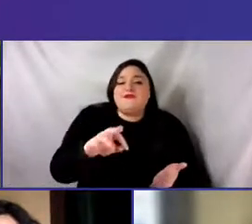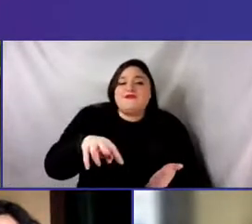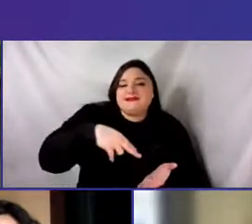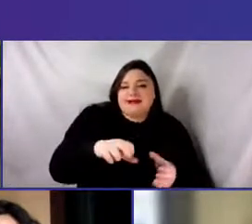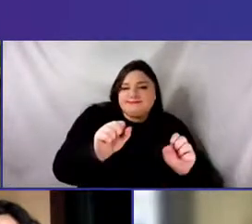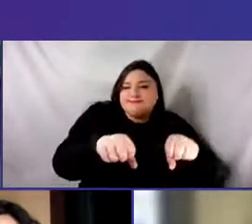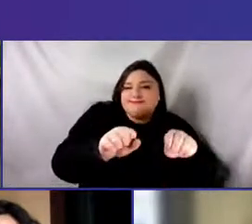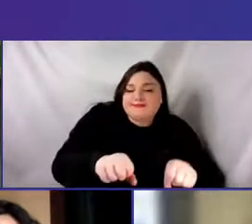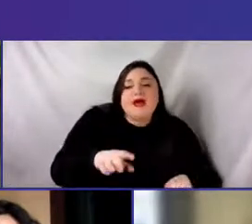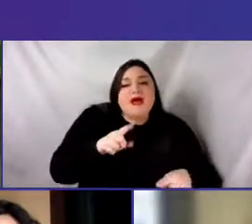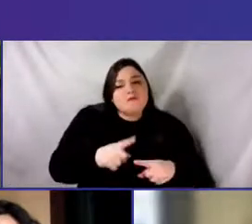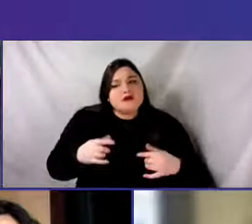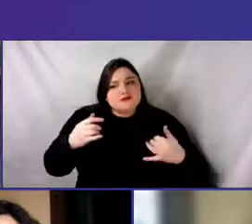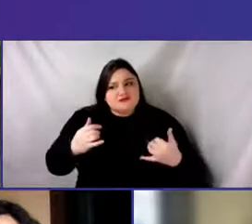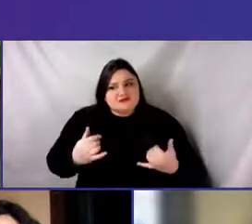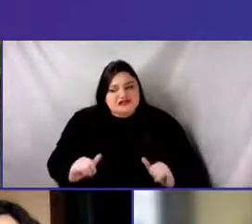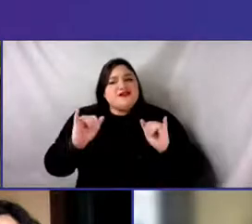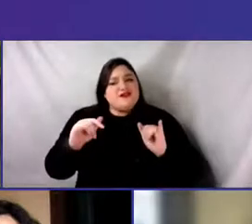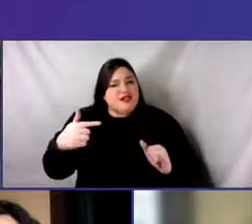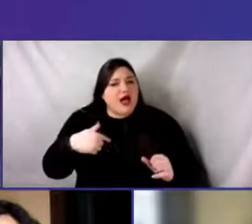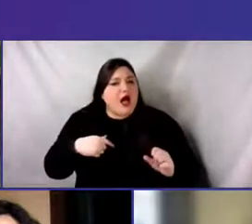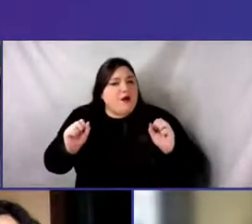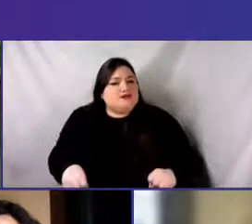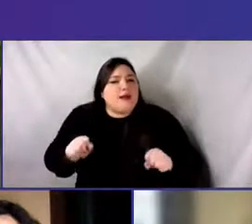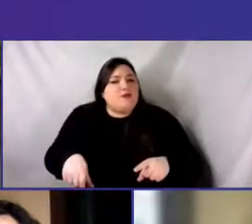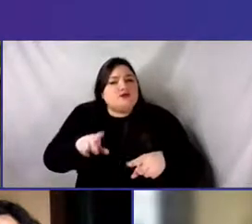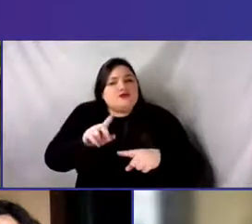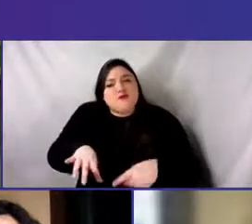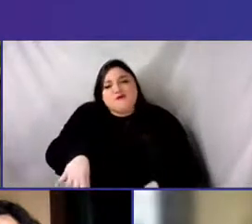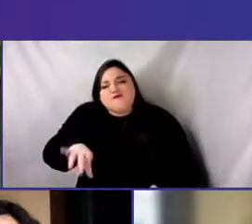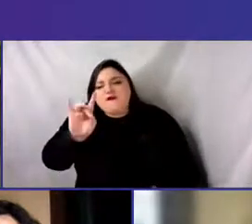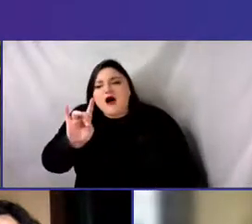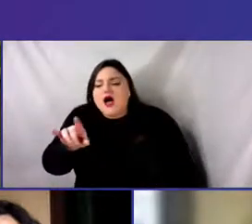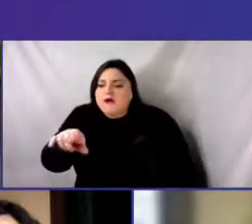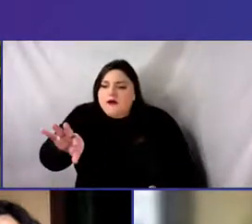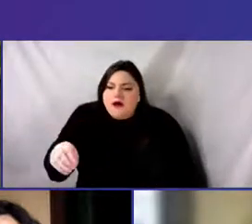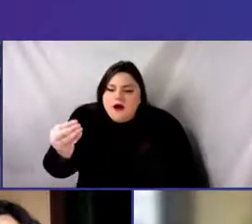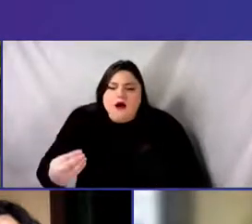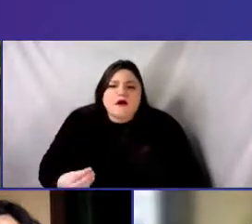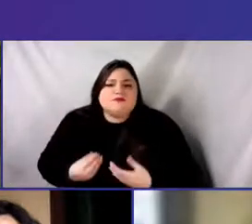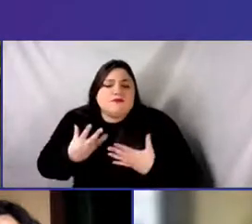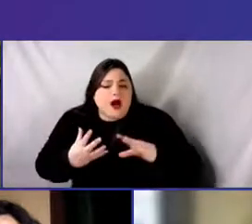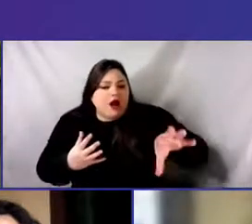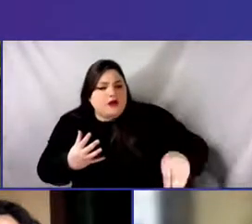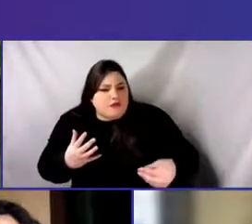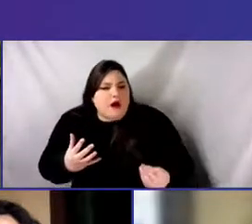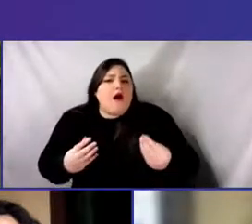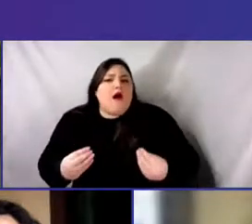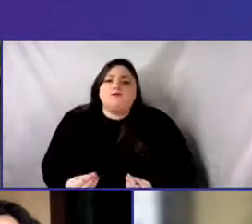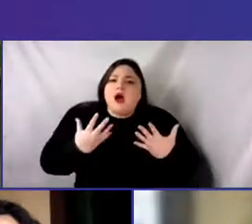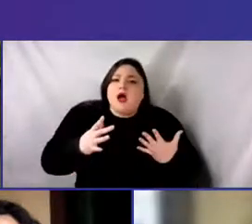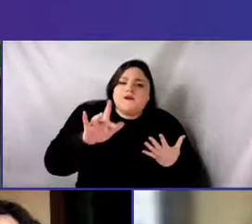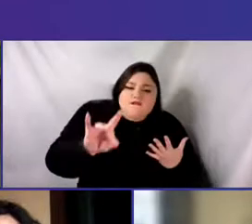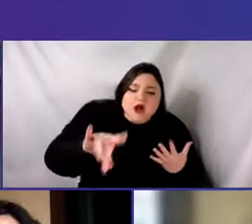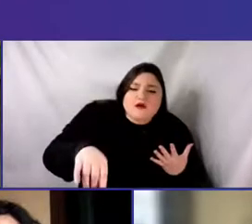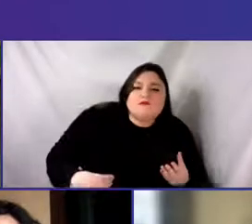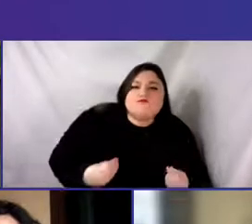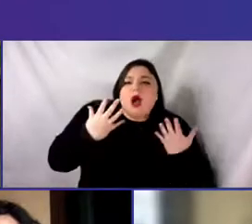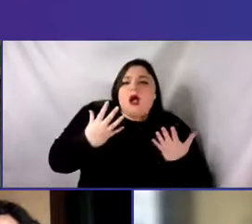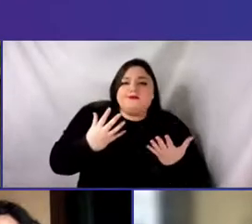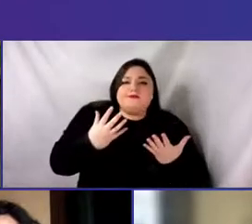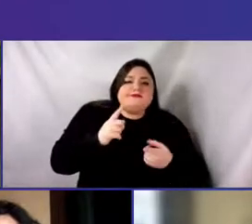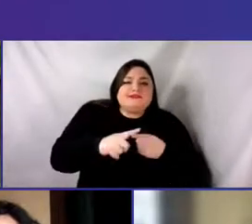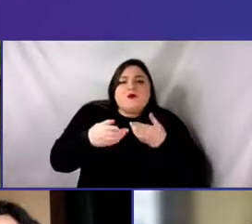in so much of what folks have done across all genres of dance in the past few